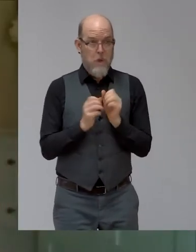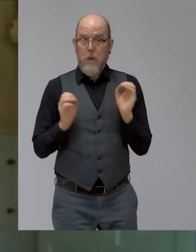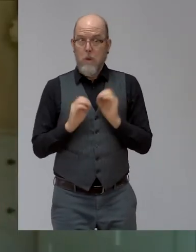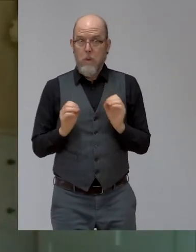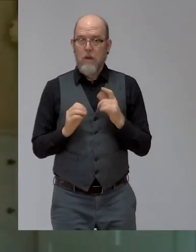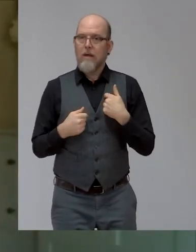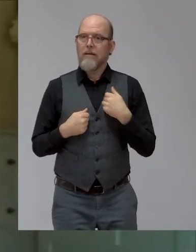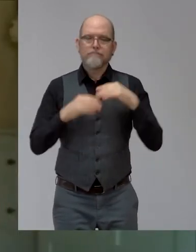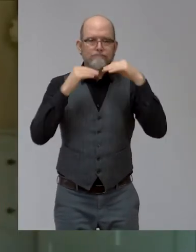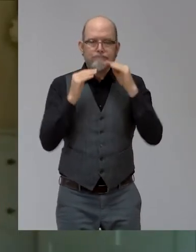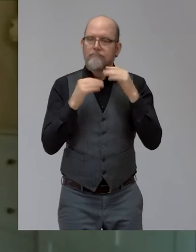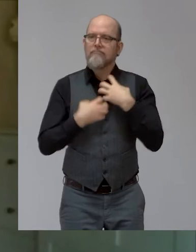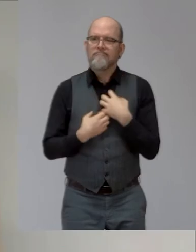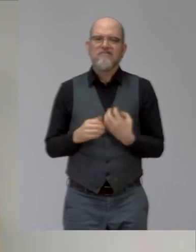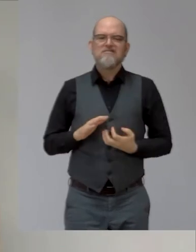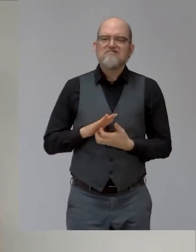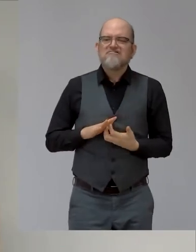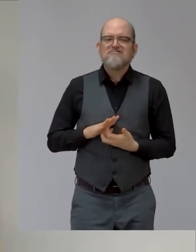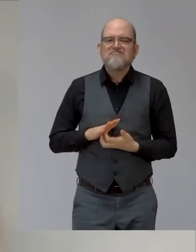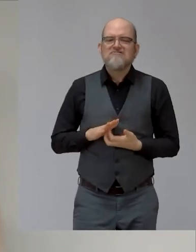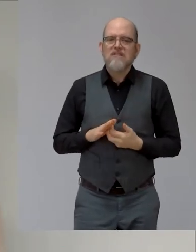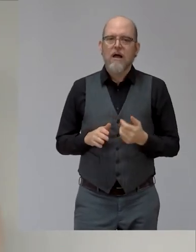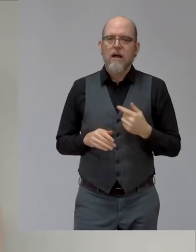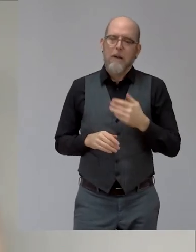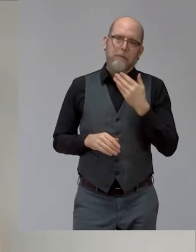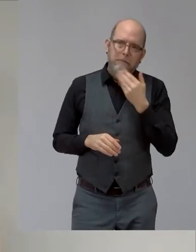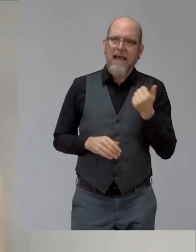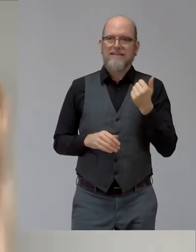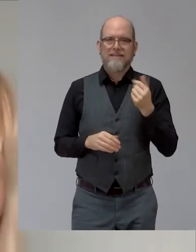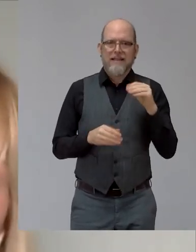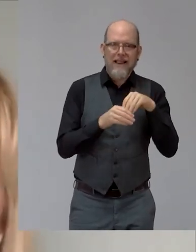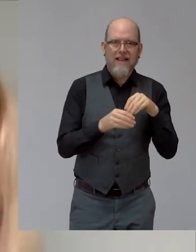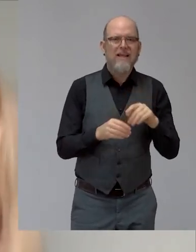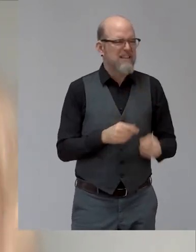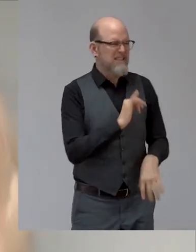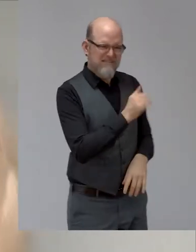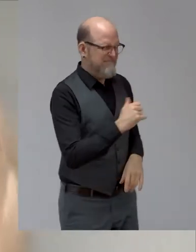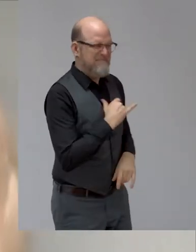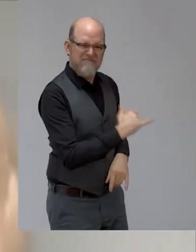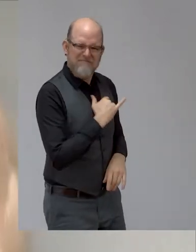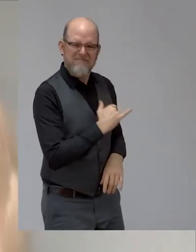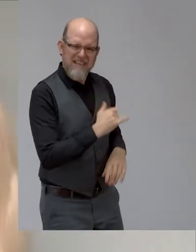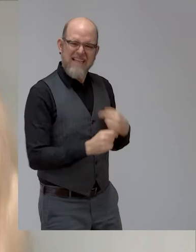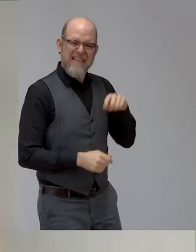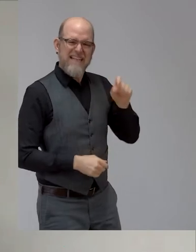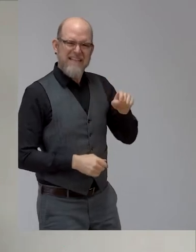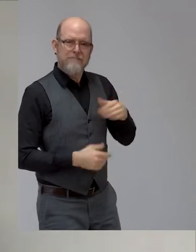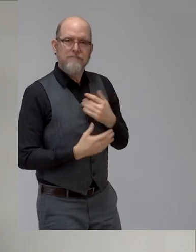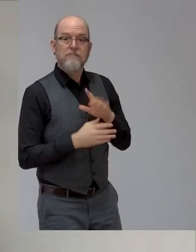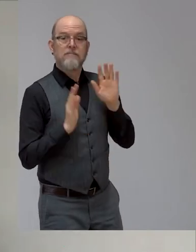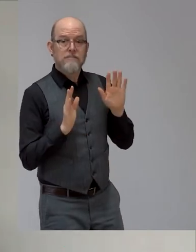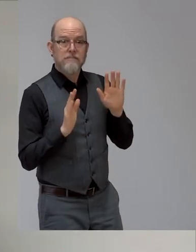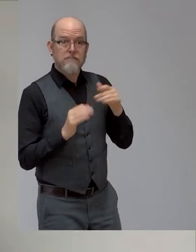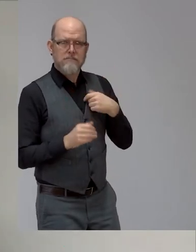everything else you do in the day, can't you? you've done a bit of exercise. Can I ask you, um, what was your